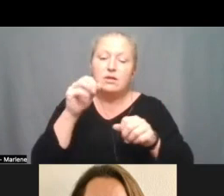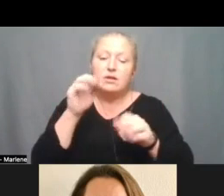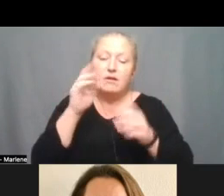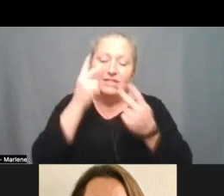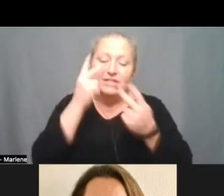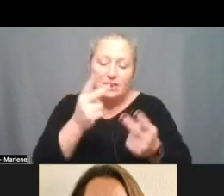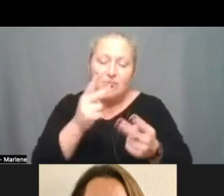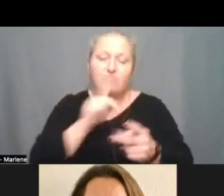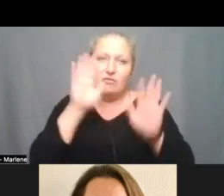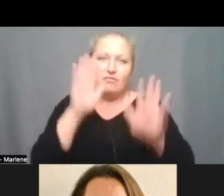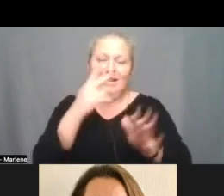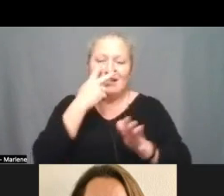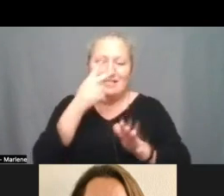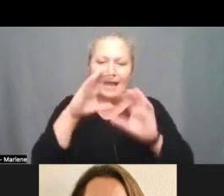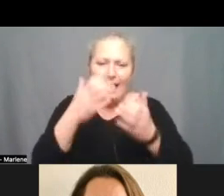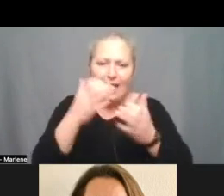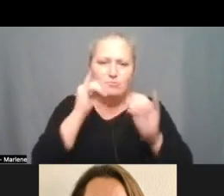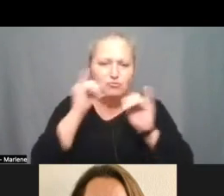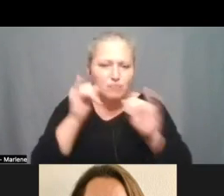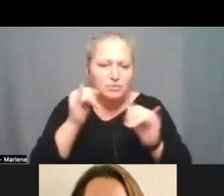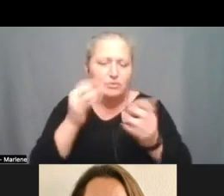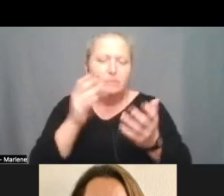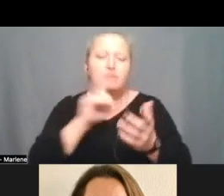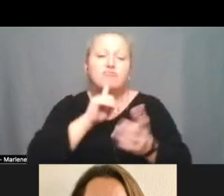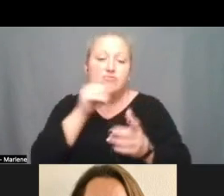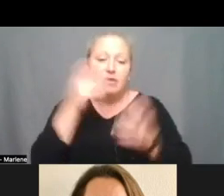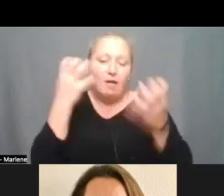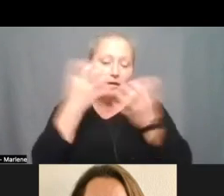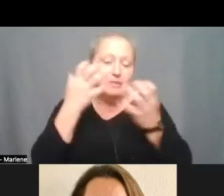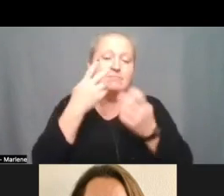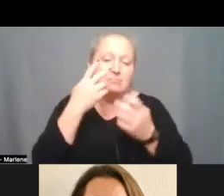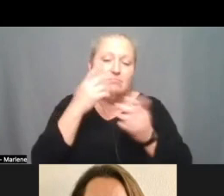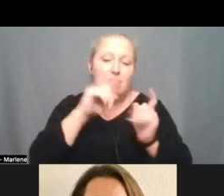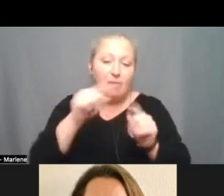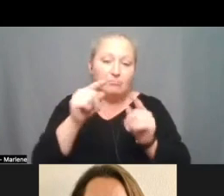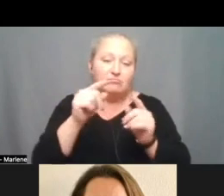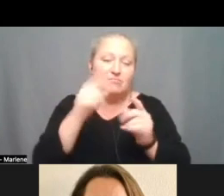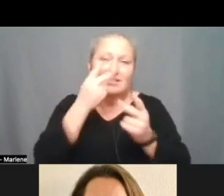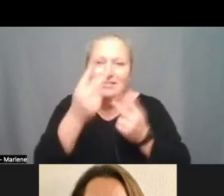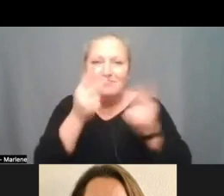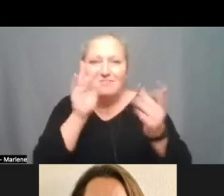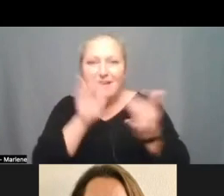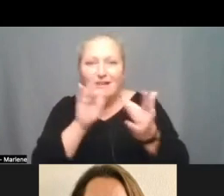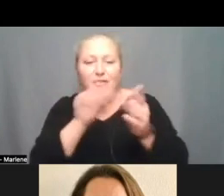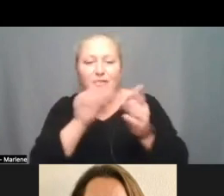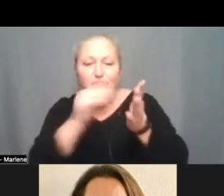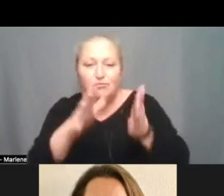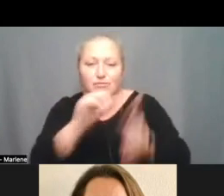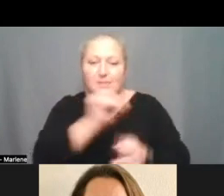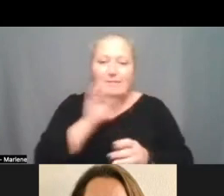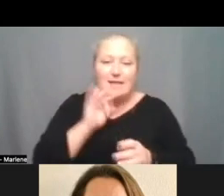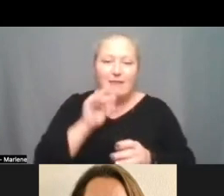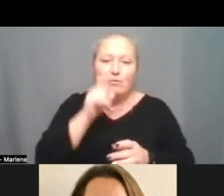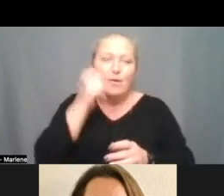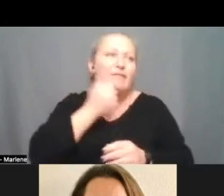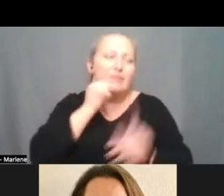in and see classroom instruction. It was really awesome to come into contact with the students and staff who are there every day